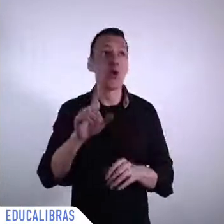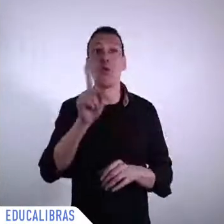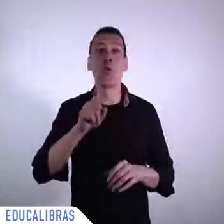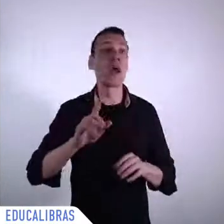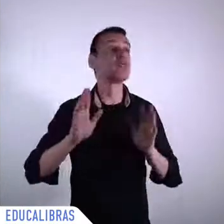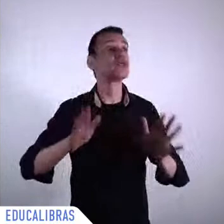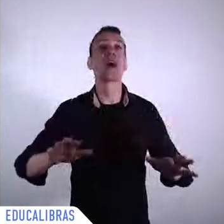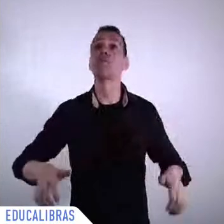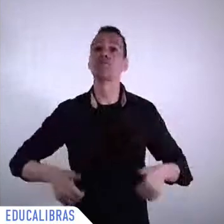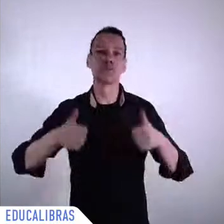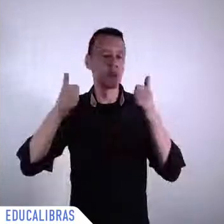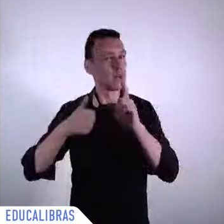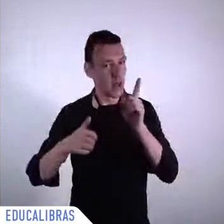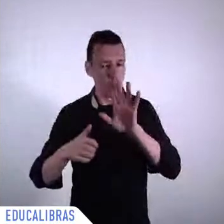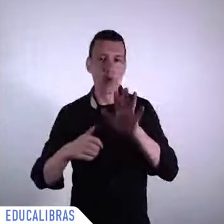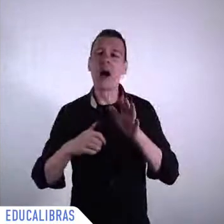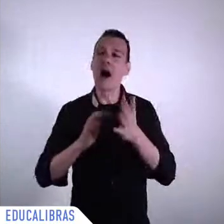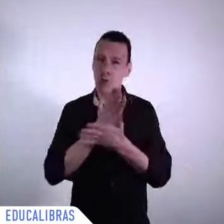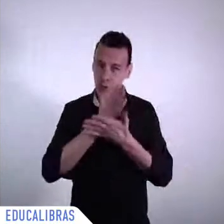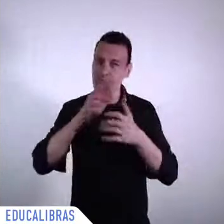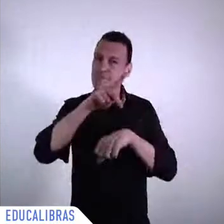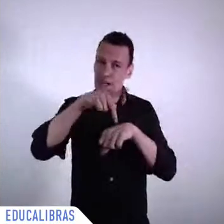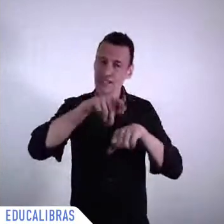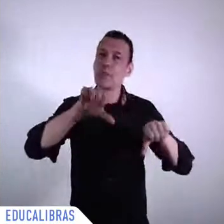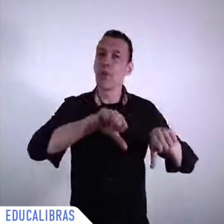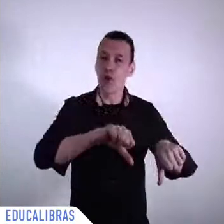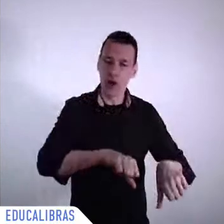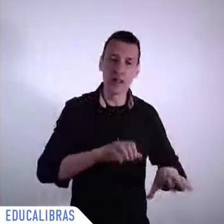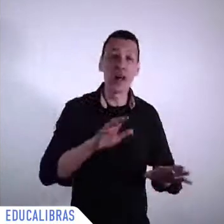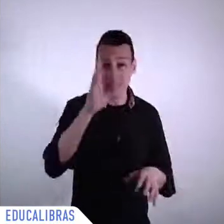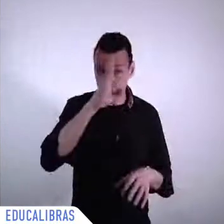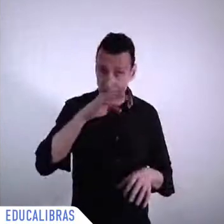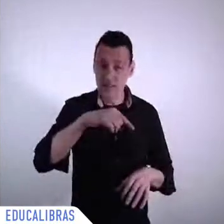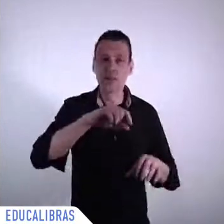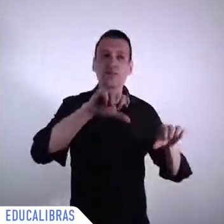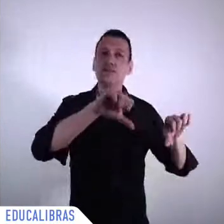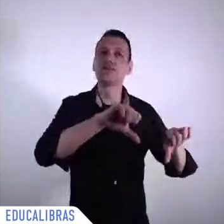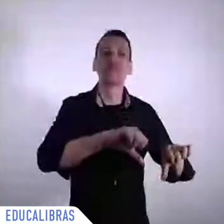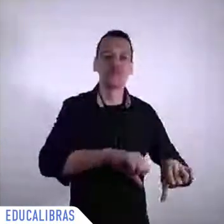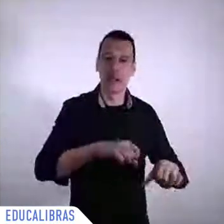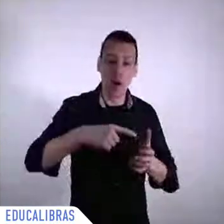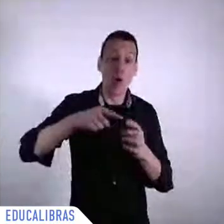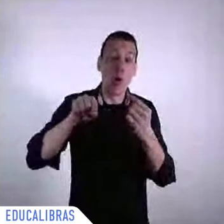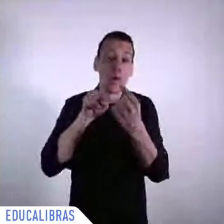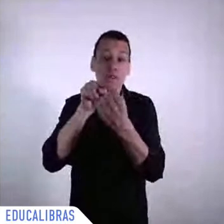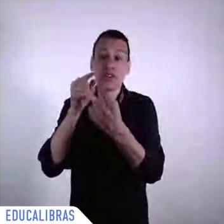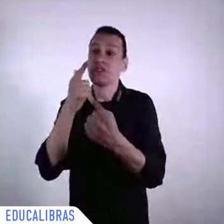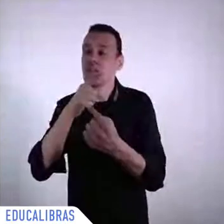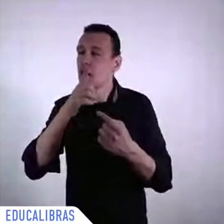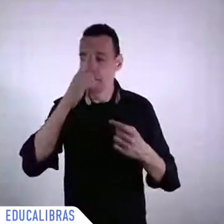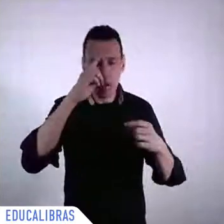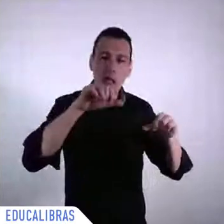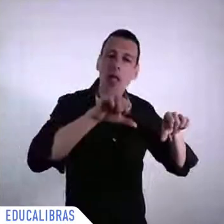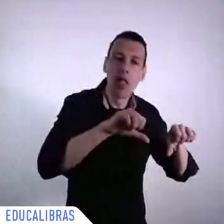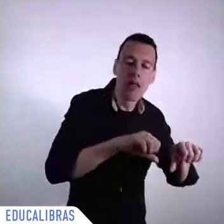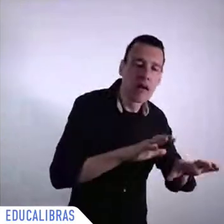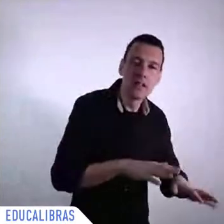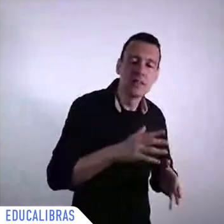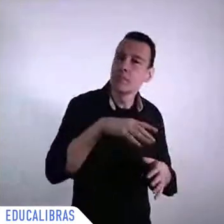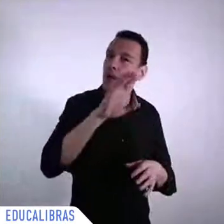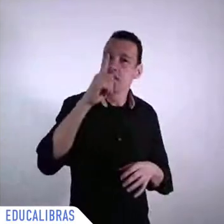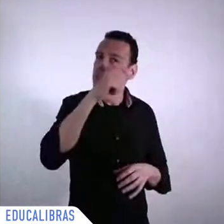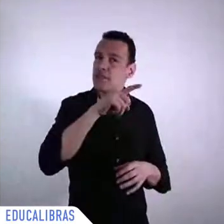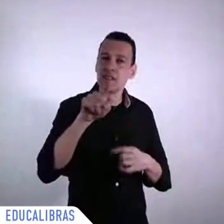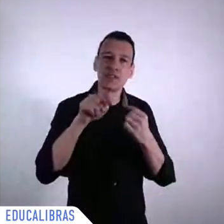But, I would say that I saw some positive signals. Maybe the most important one, in my opinion, actually,